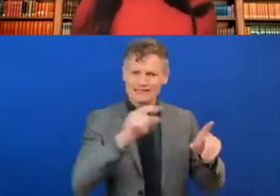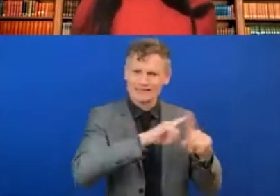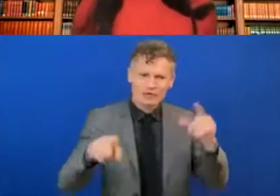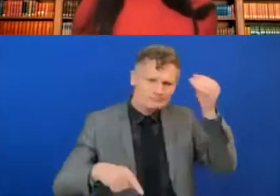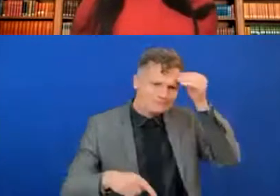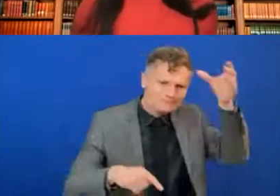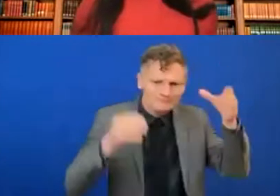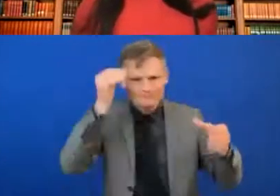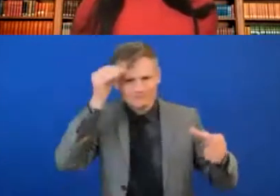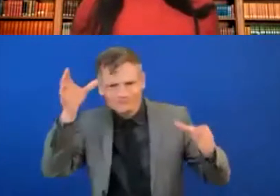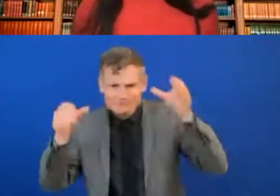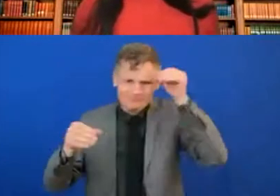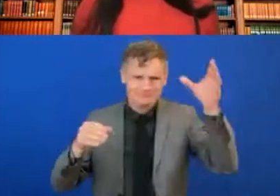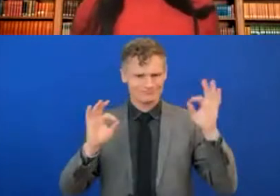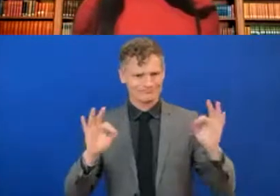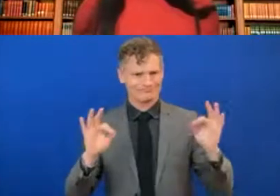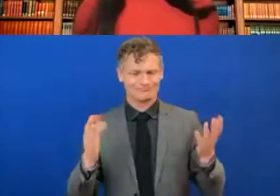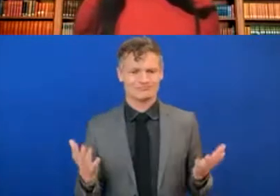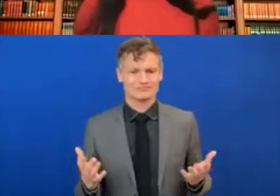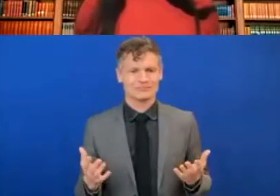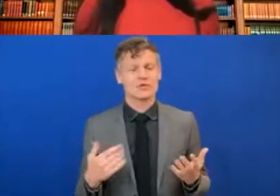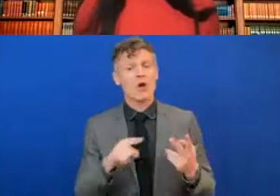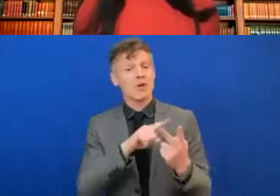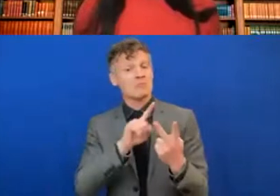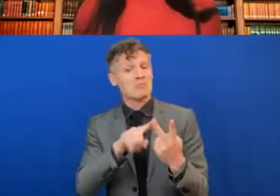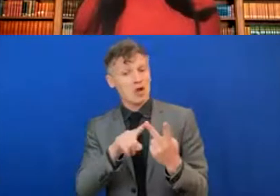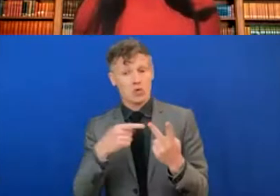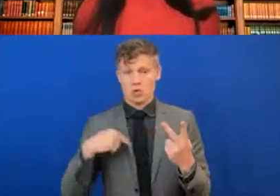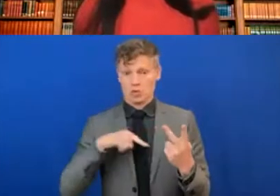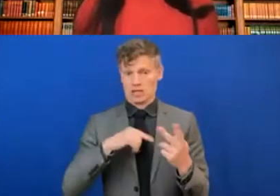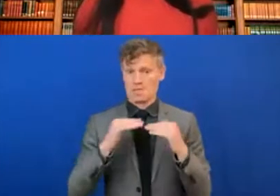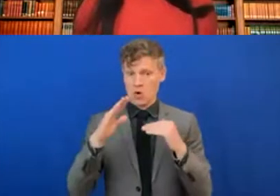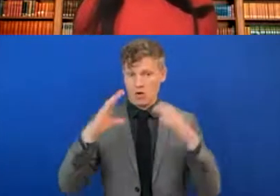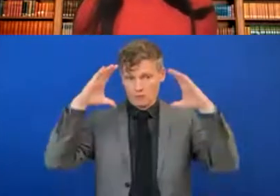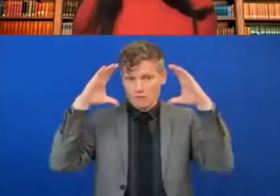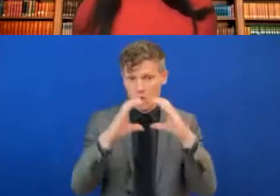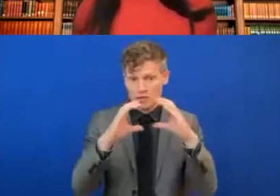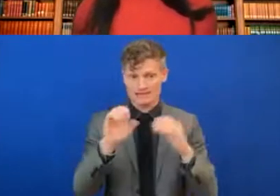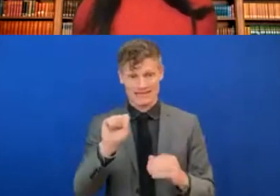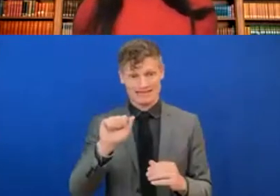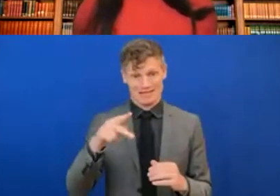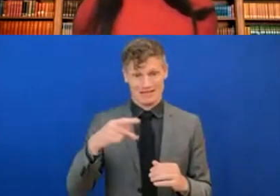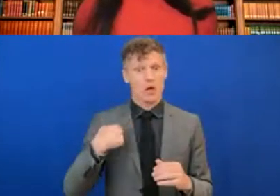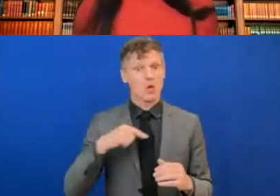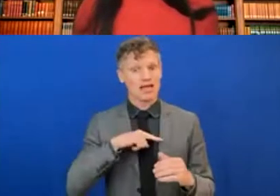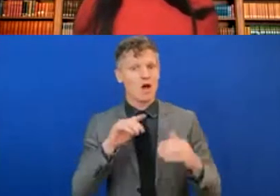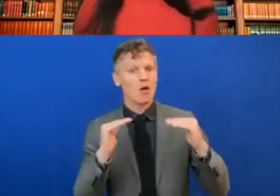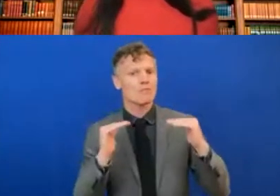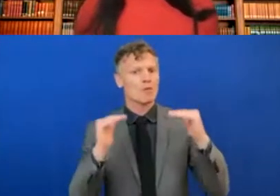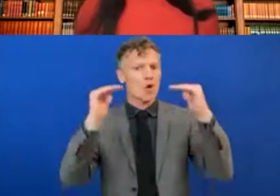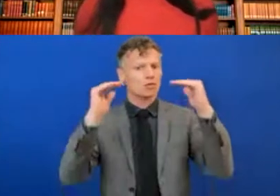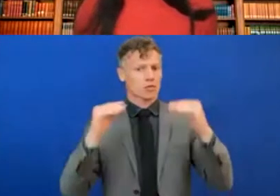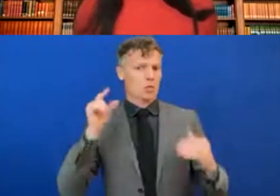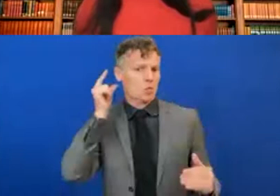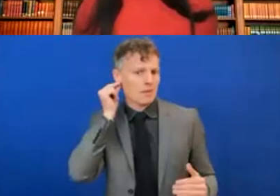it's not, and I would say another area where we've really focused at SAP is on promoting the careers of women and also